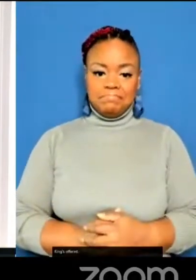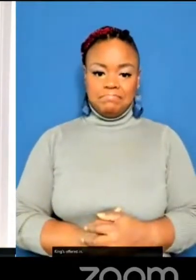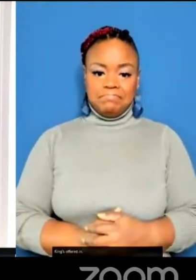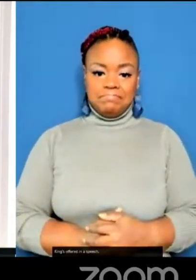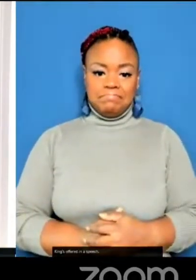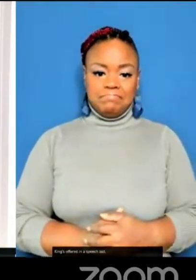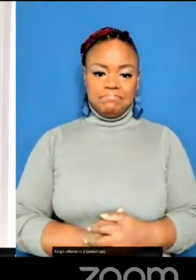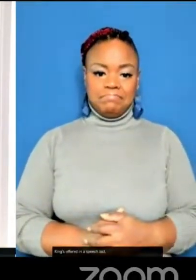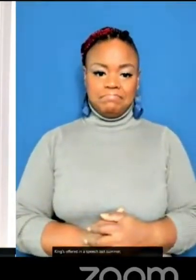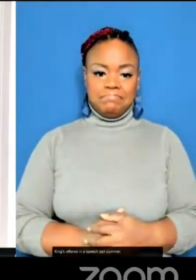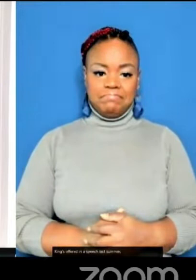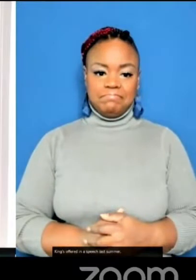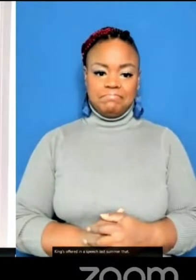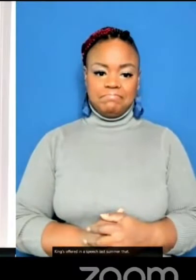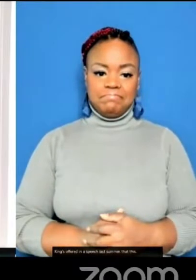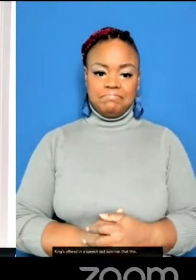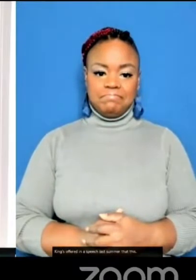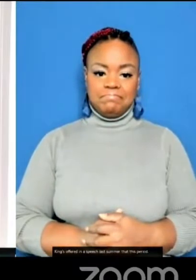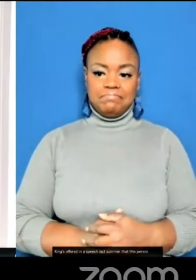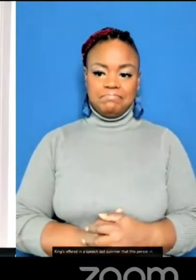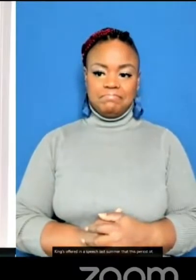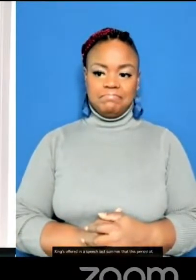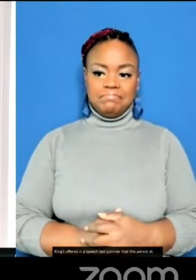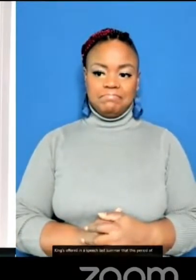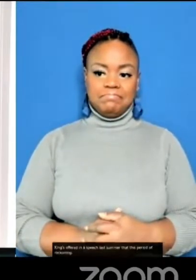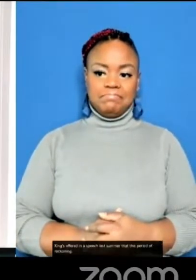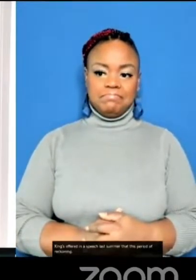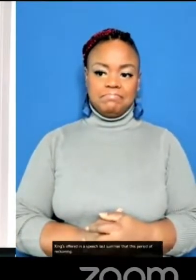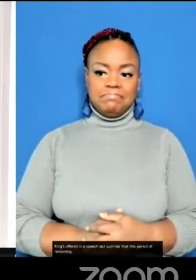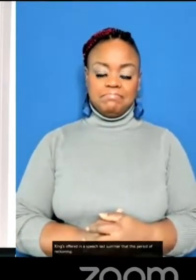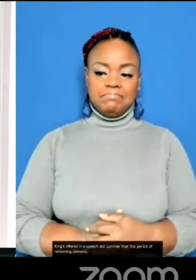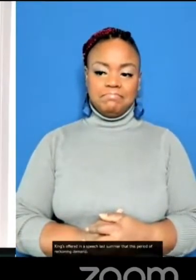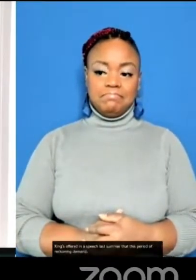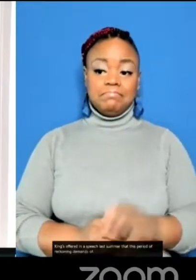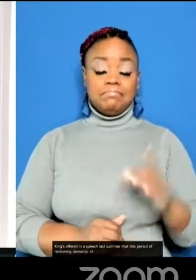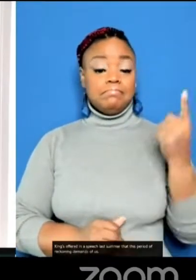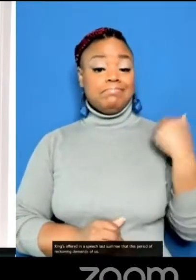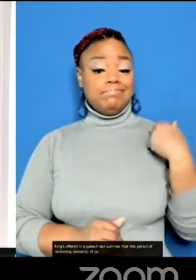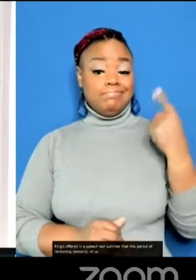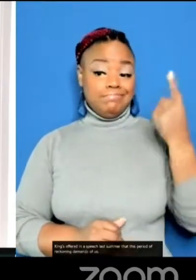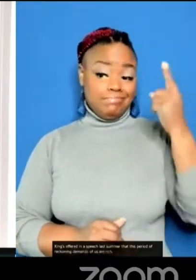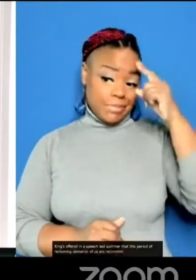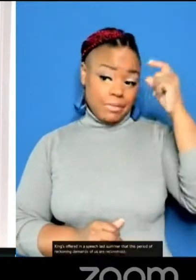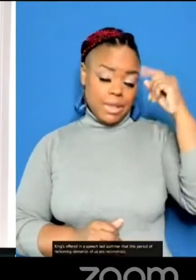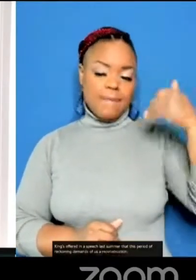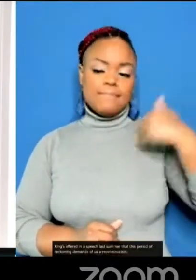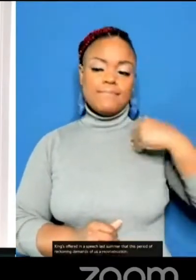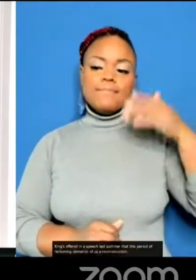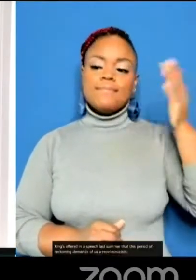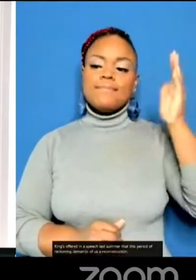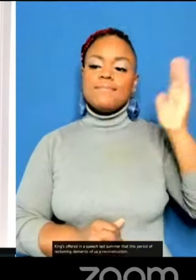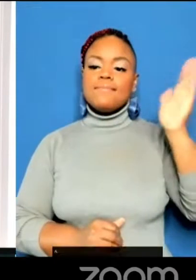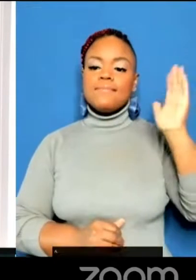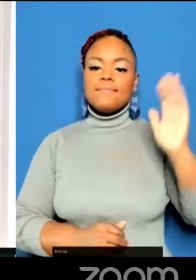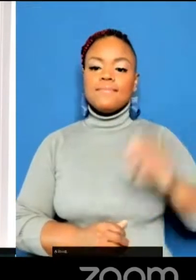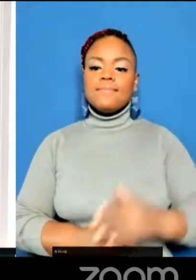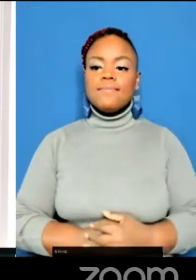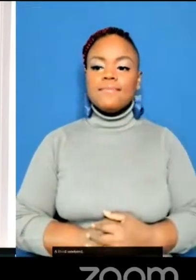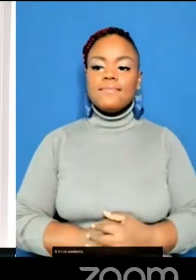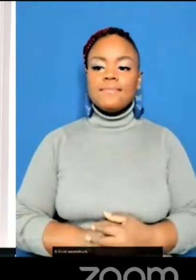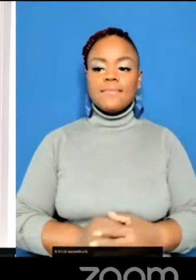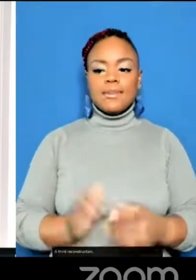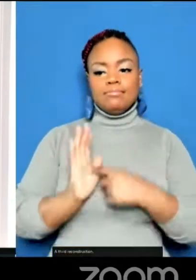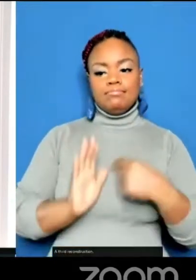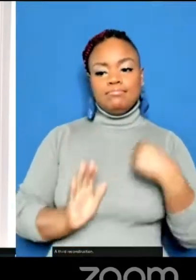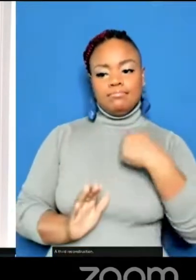speech last summer that this period of reckoning demands of us a reconstruction. A third reconstruction.